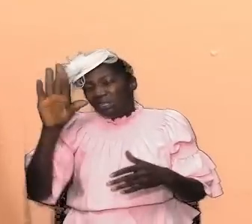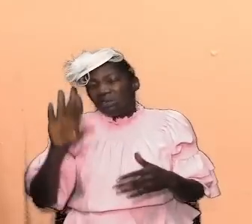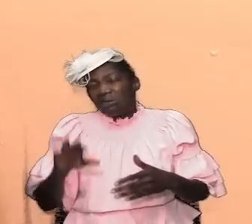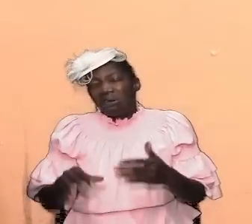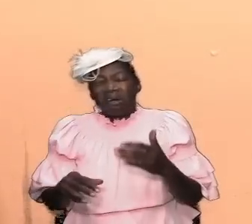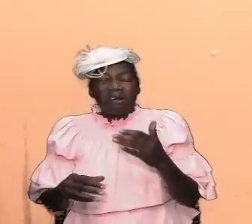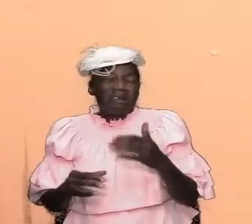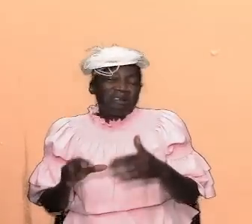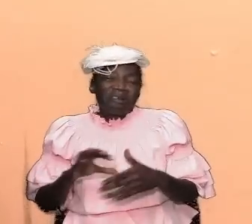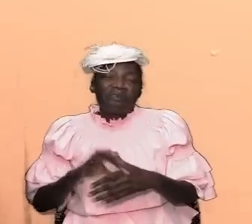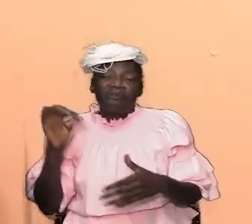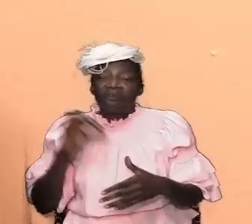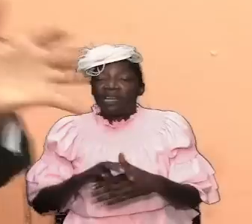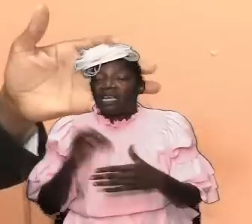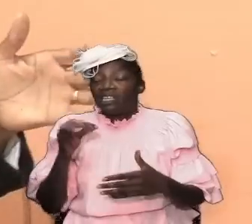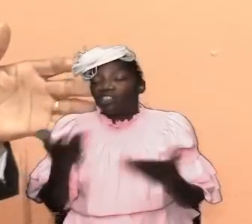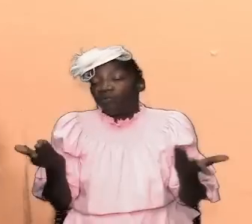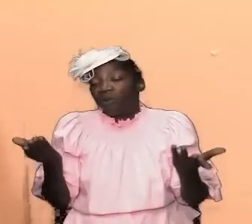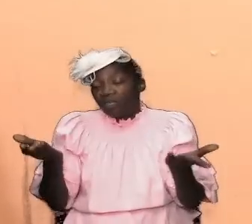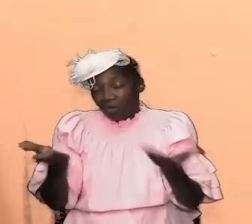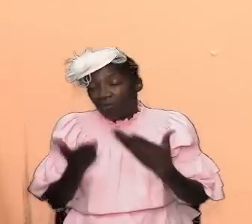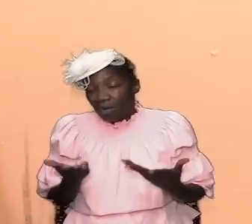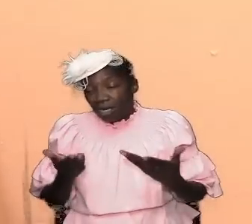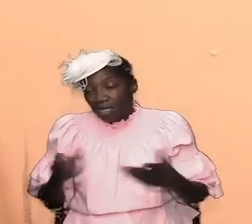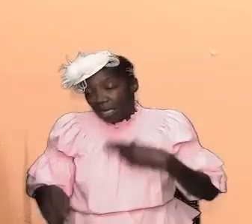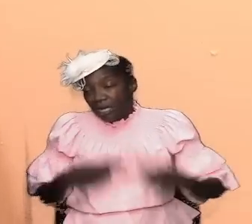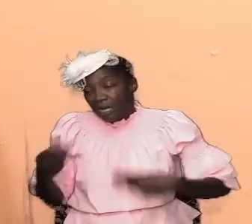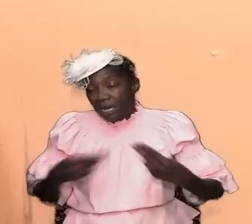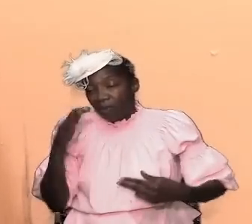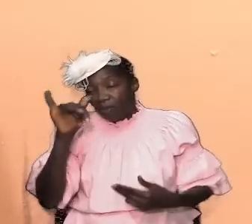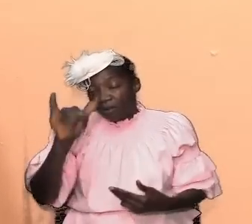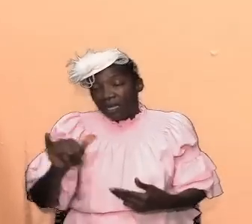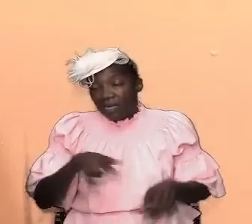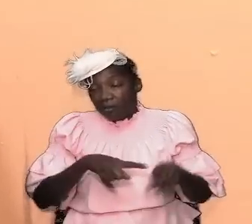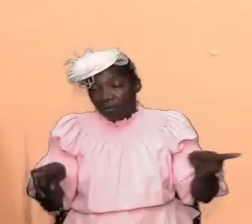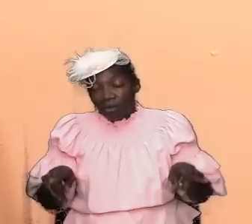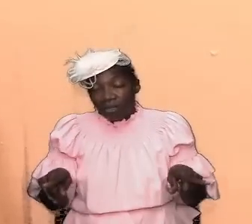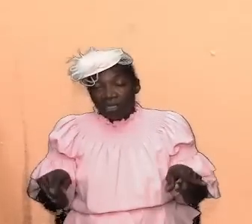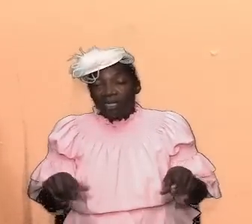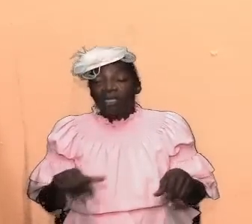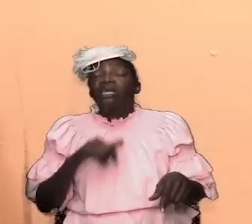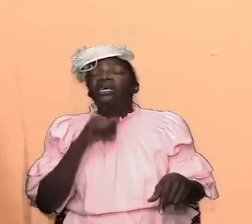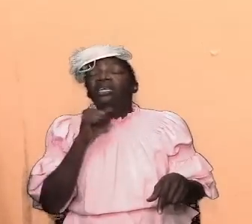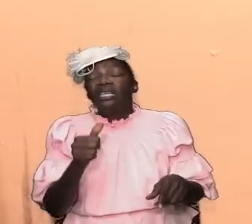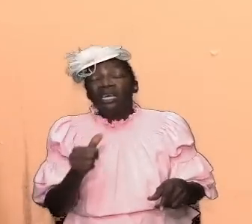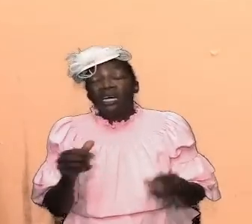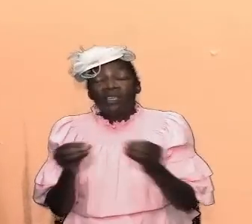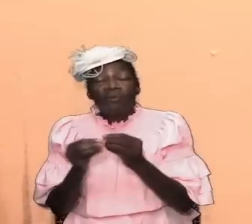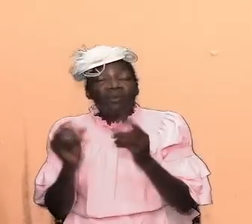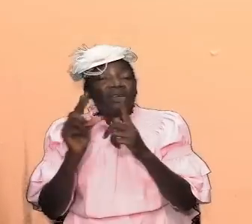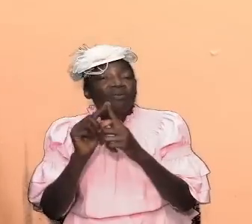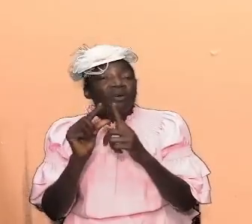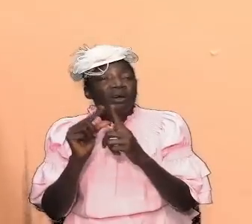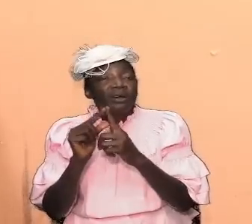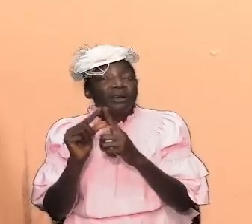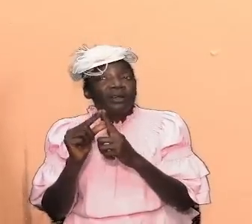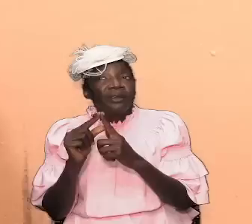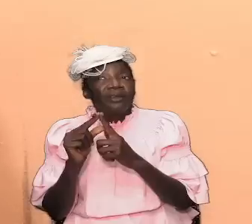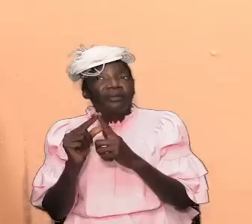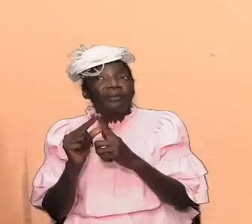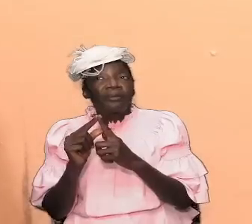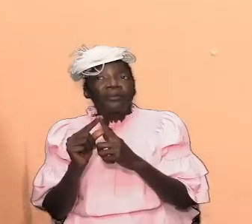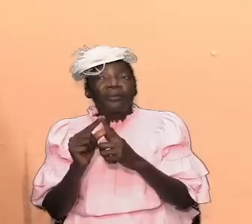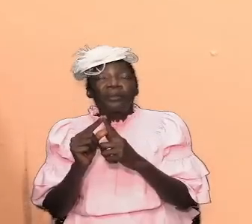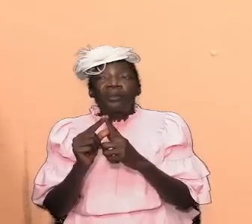is that they want and they are happy with that but brothers and sisters if it is not conforming with the word be